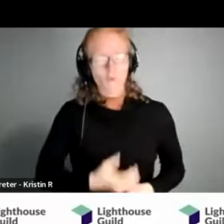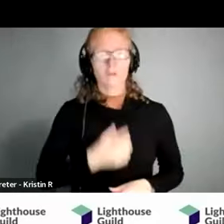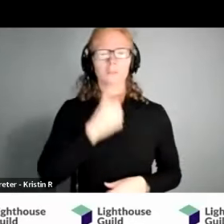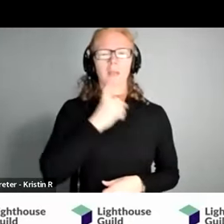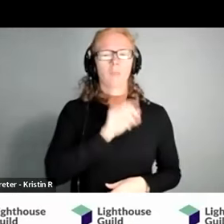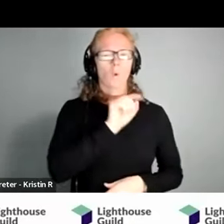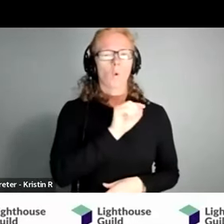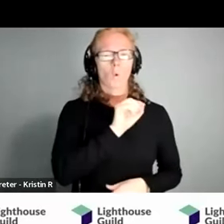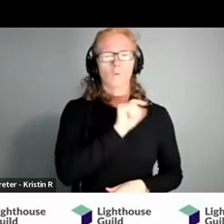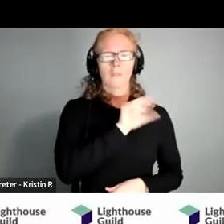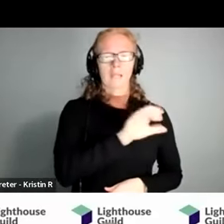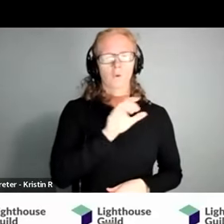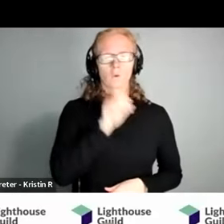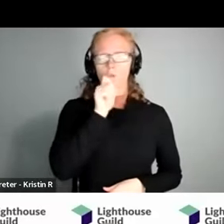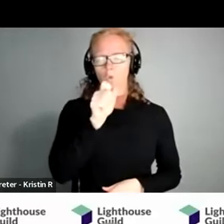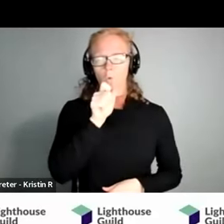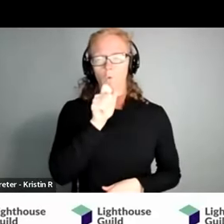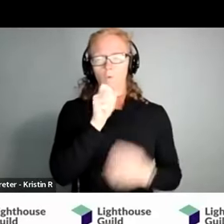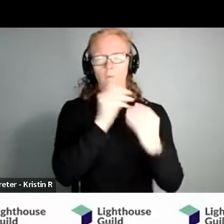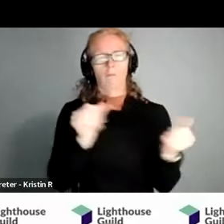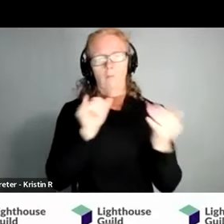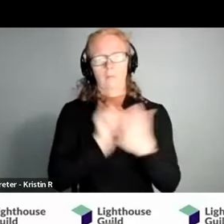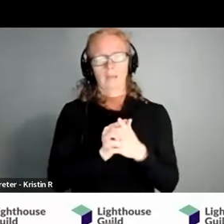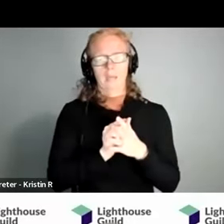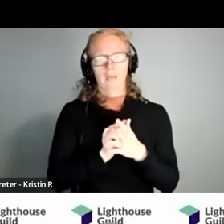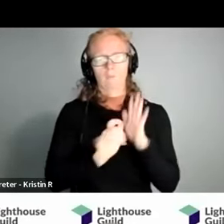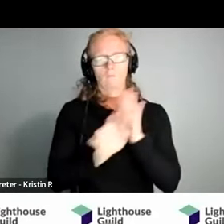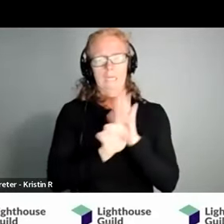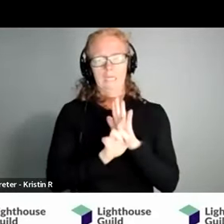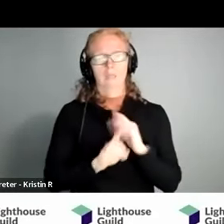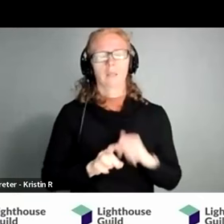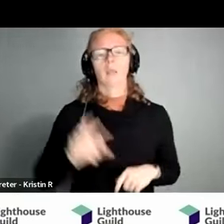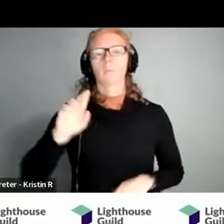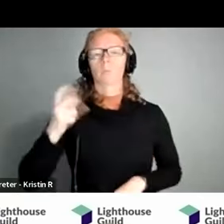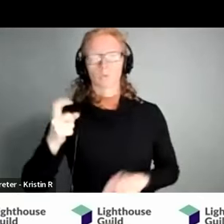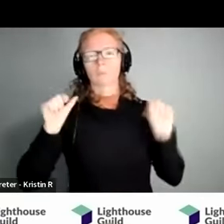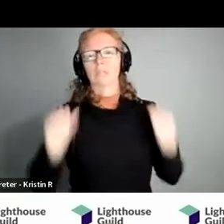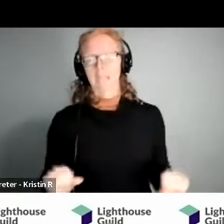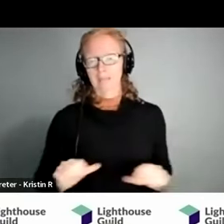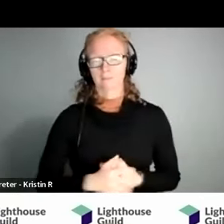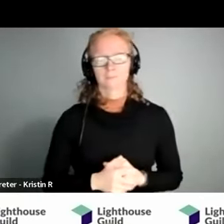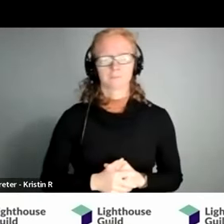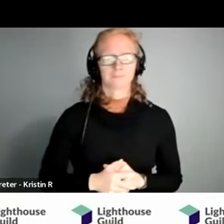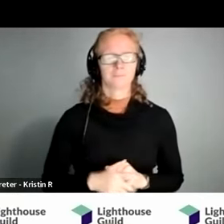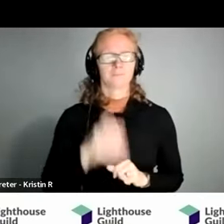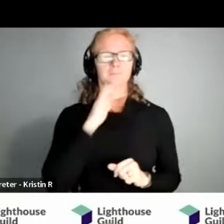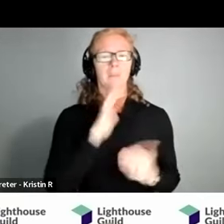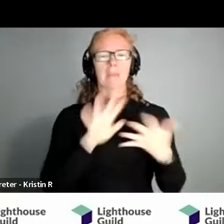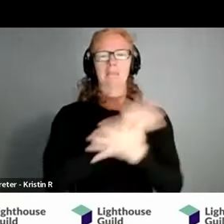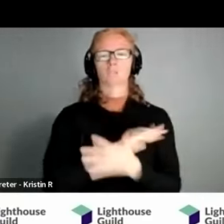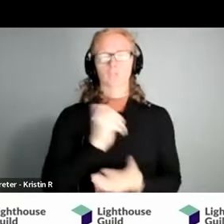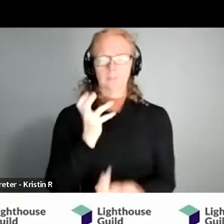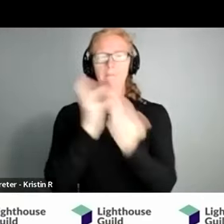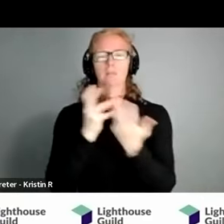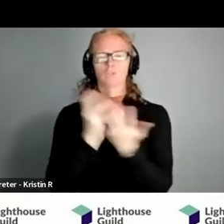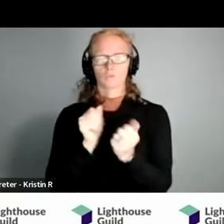um address it but uh prescription hearing aids can there are uh tinnitus maskers and matchers in